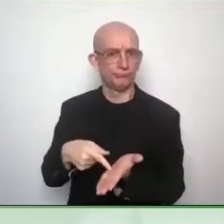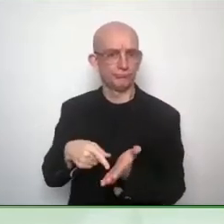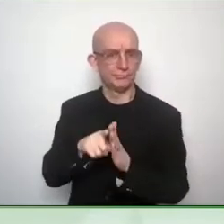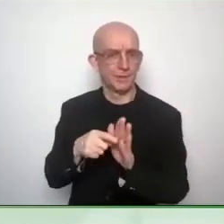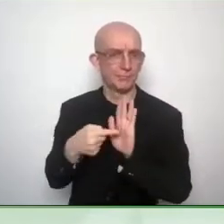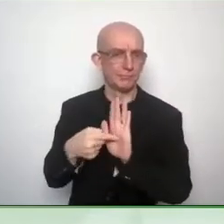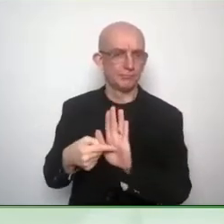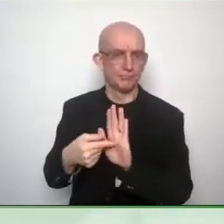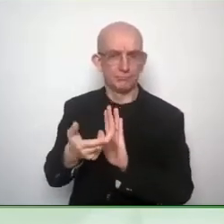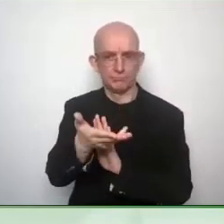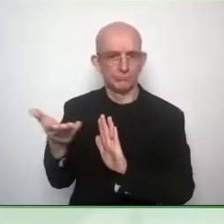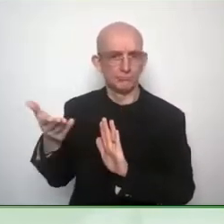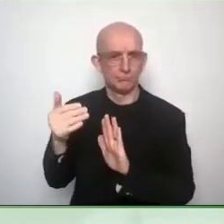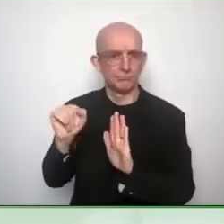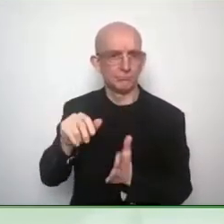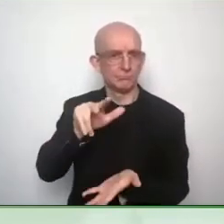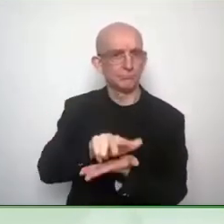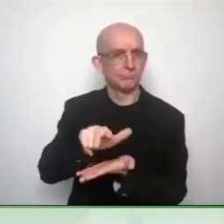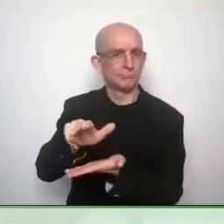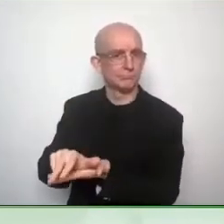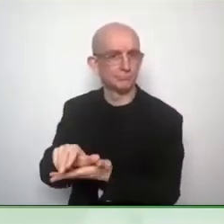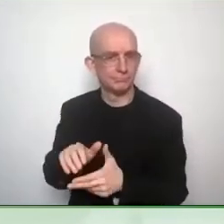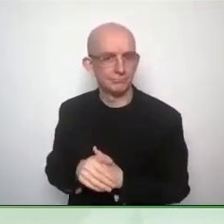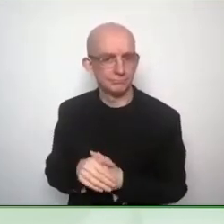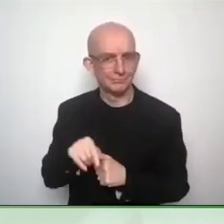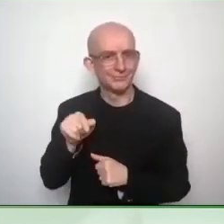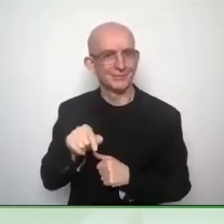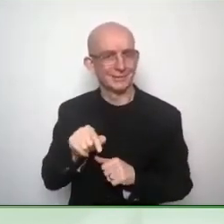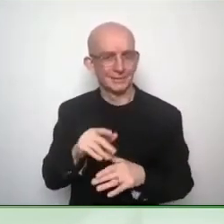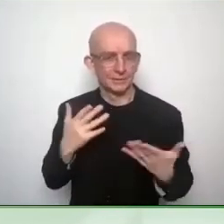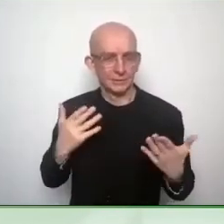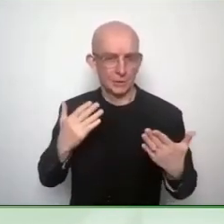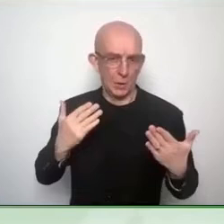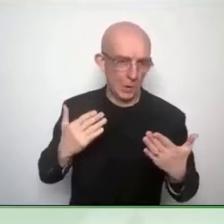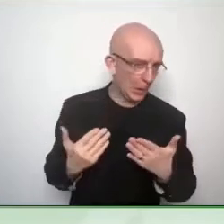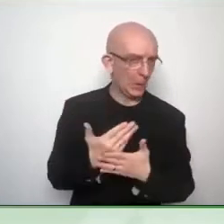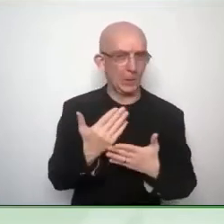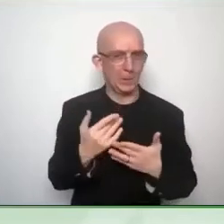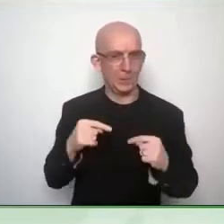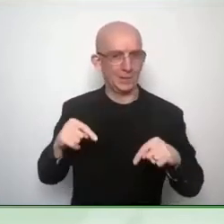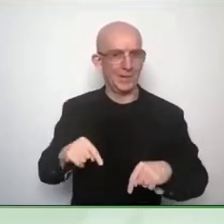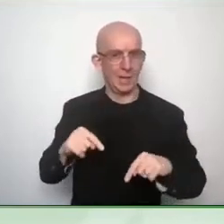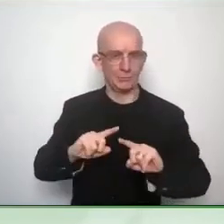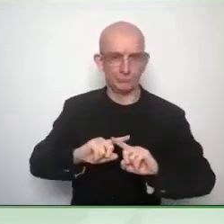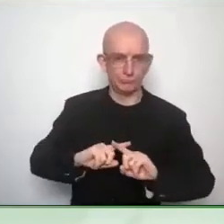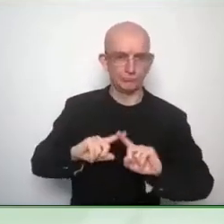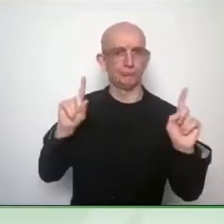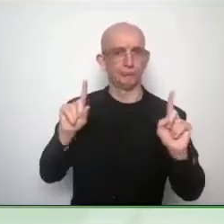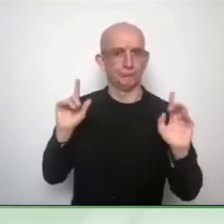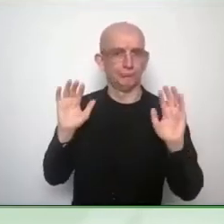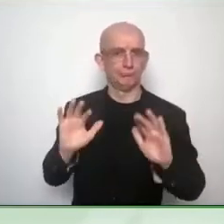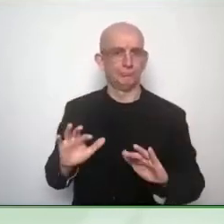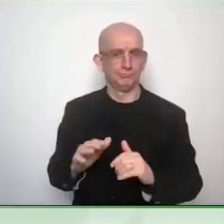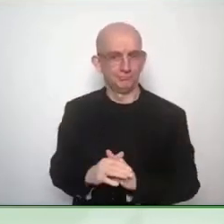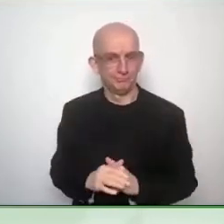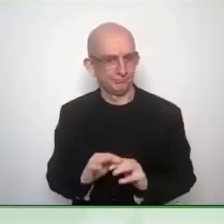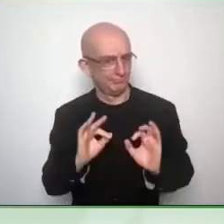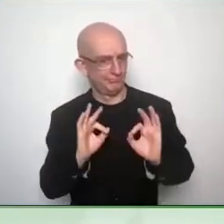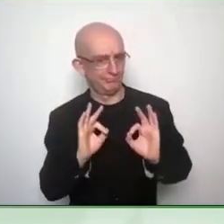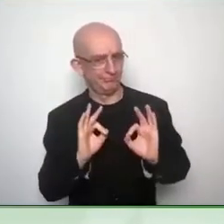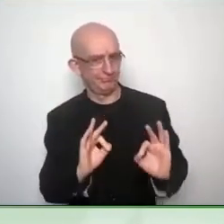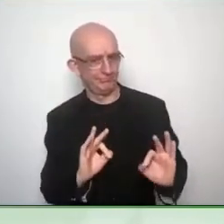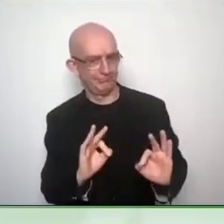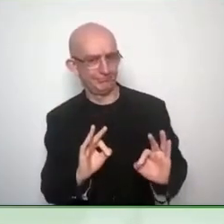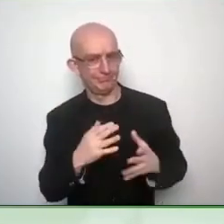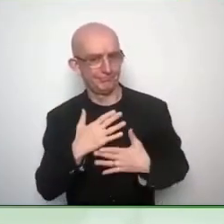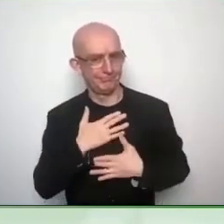the most pertinent touch points between the zero project and AAA-TE, and then also going forward between the conferences, where